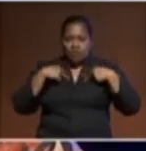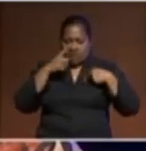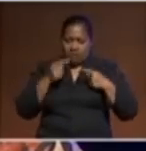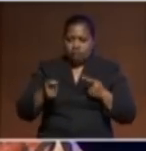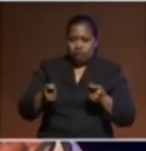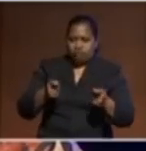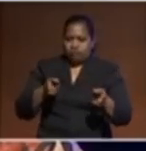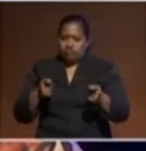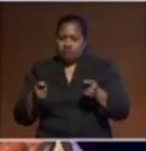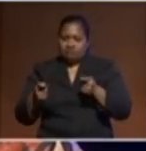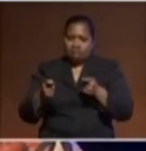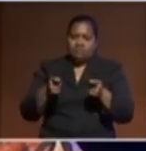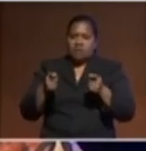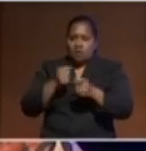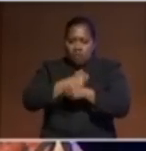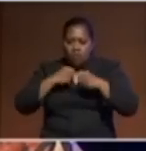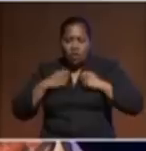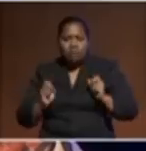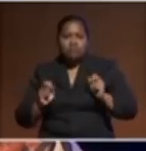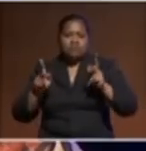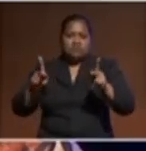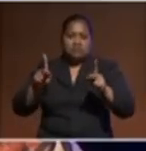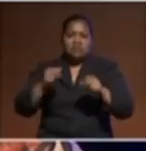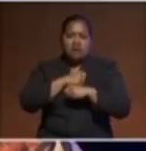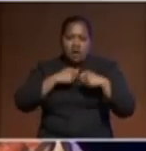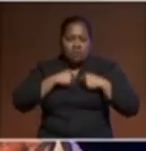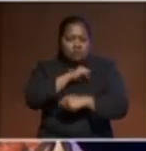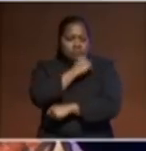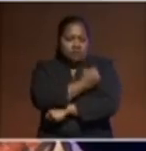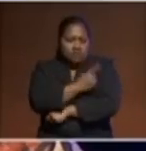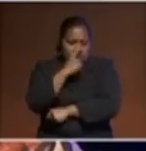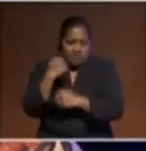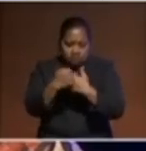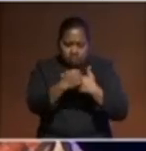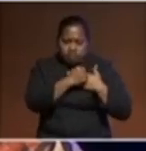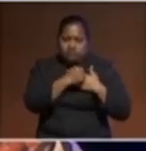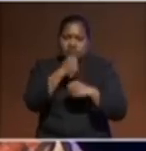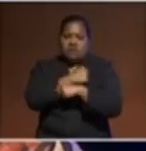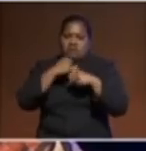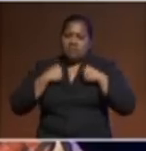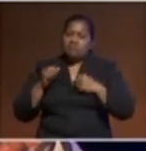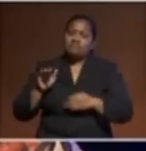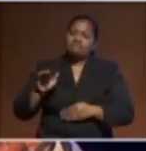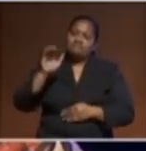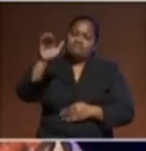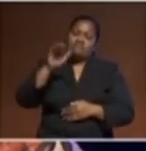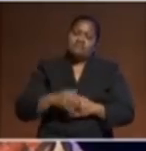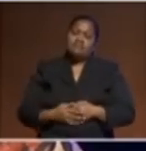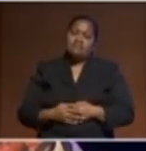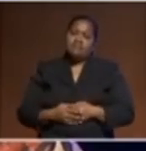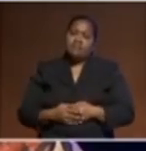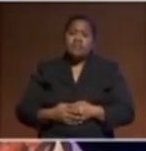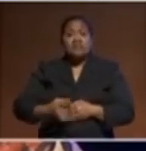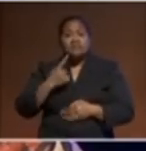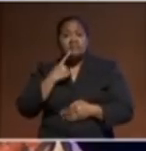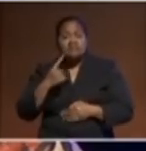and strengths to secure our long-term future. And as I've also said, strong